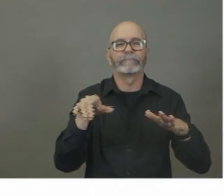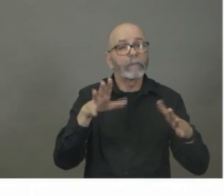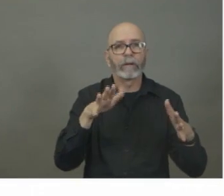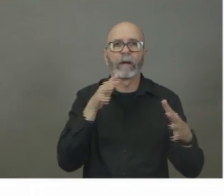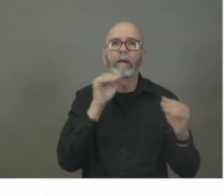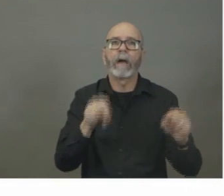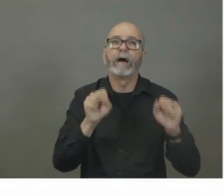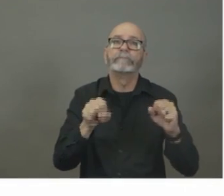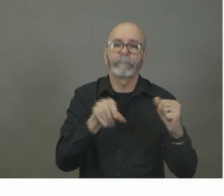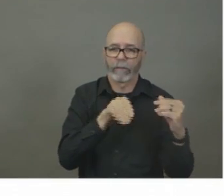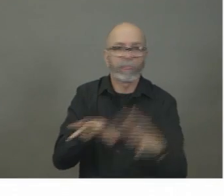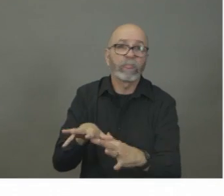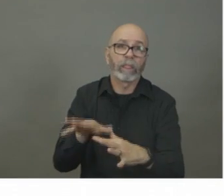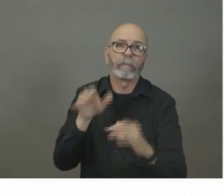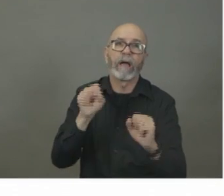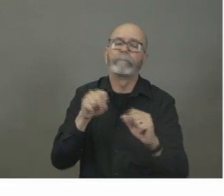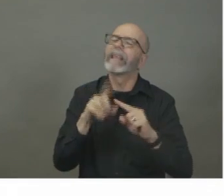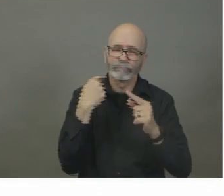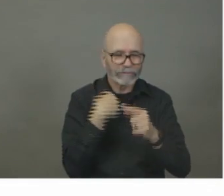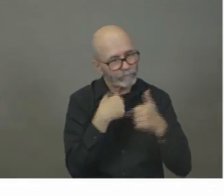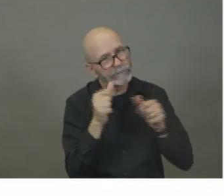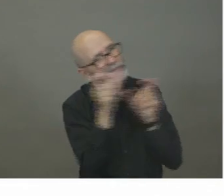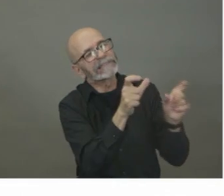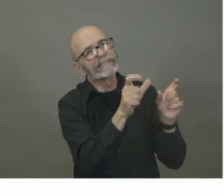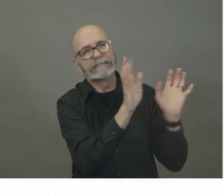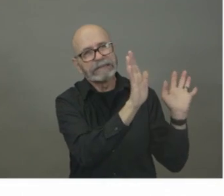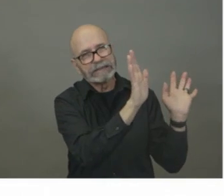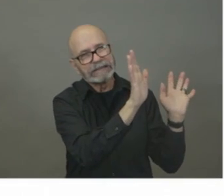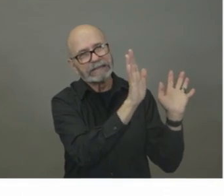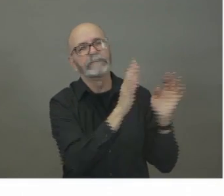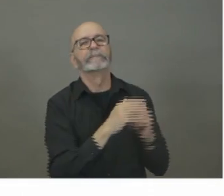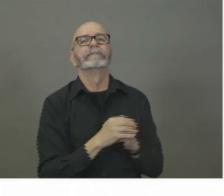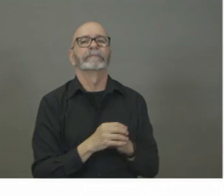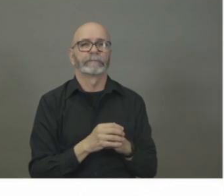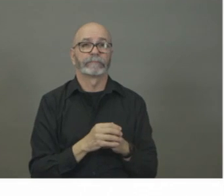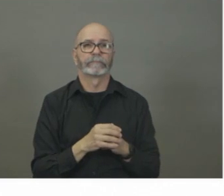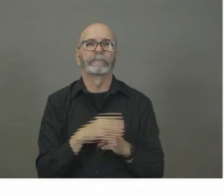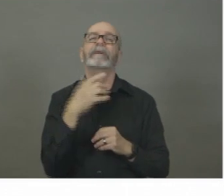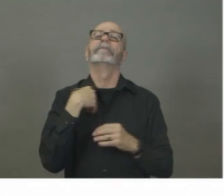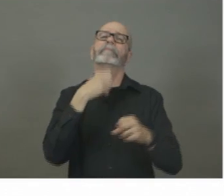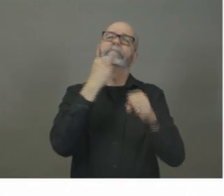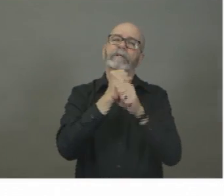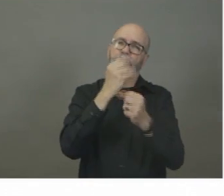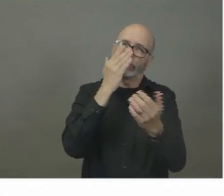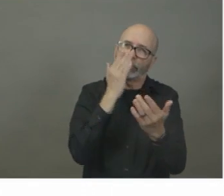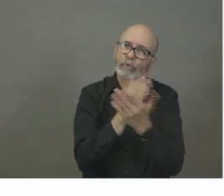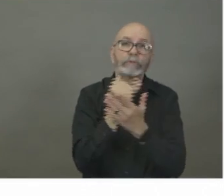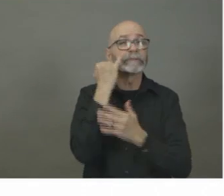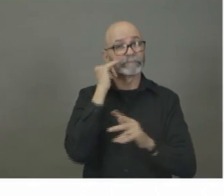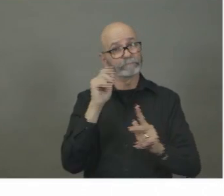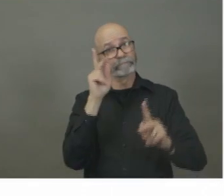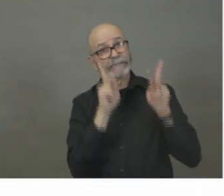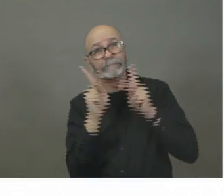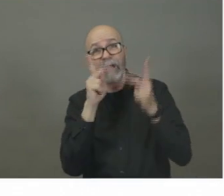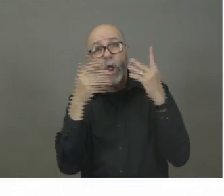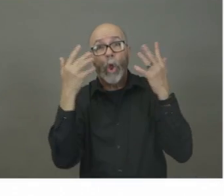balance of the impacts? Today, we're asking people. But as things